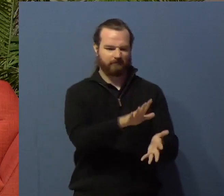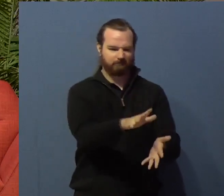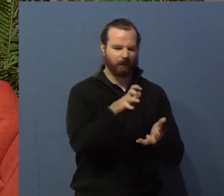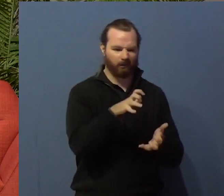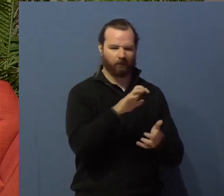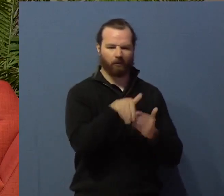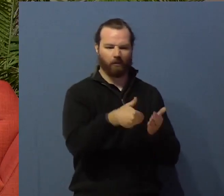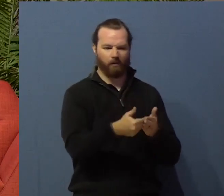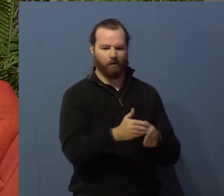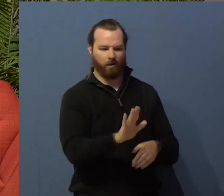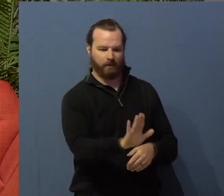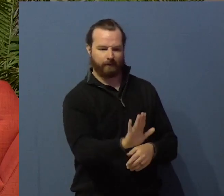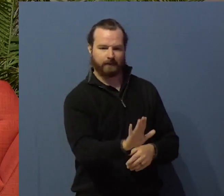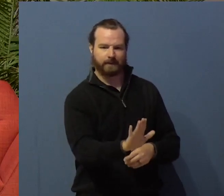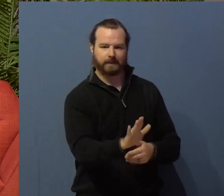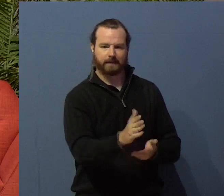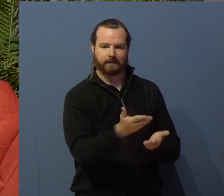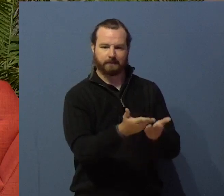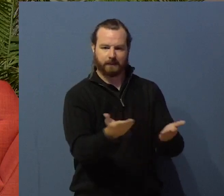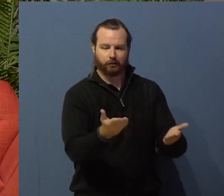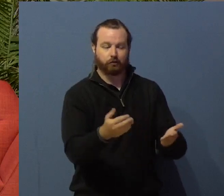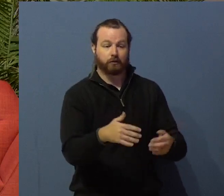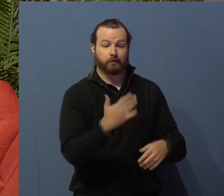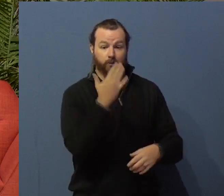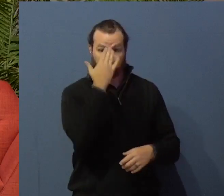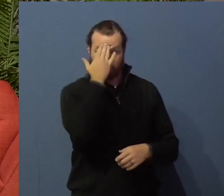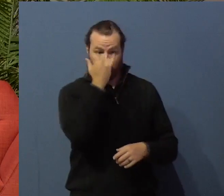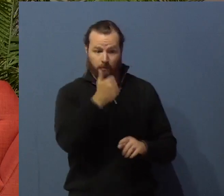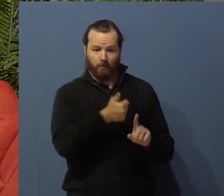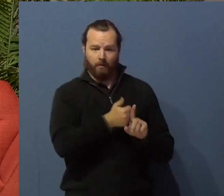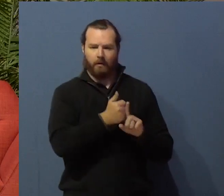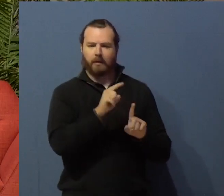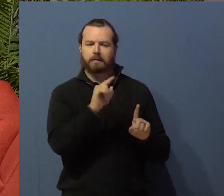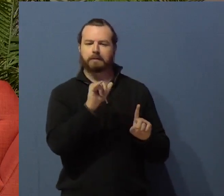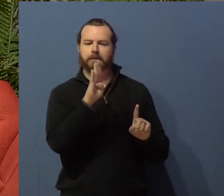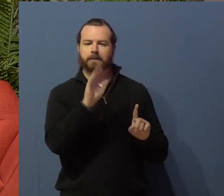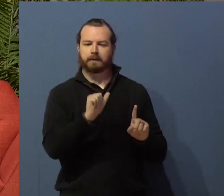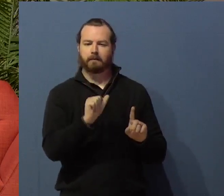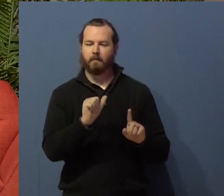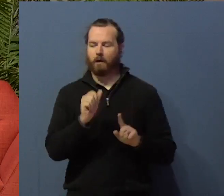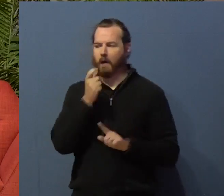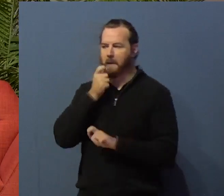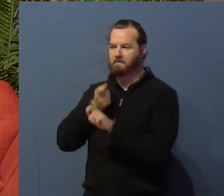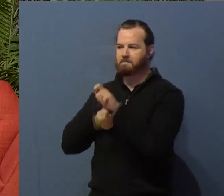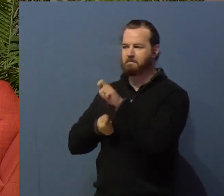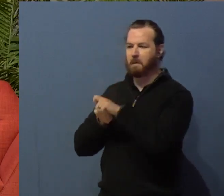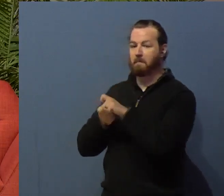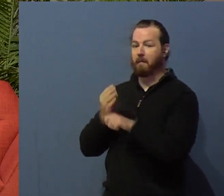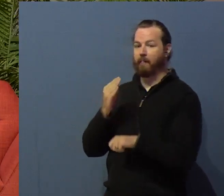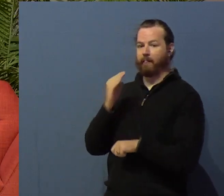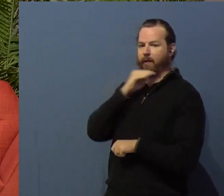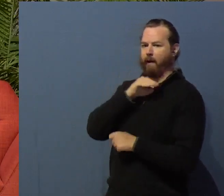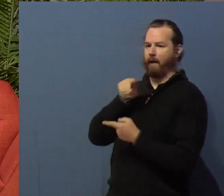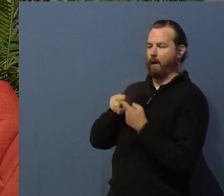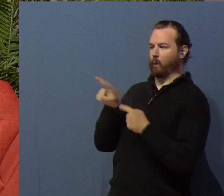If you're familiar with the story, he lies to the king, and David gives all of Mephibosheth's possessions to Ziba.